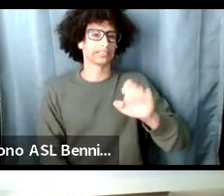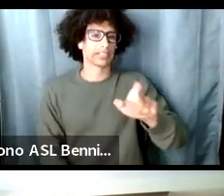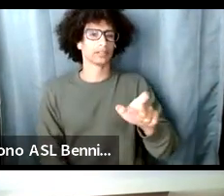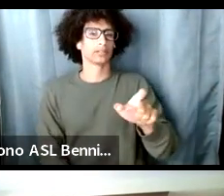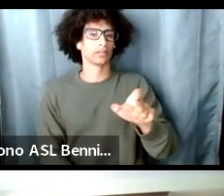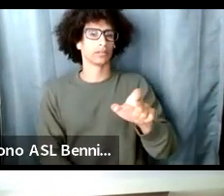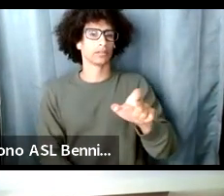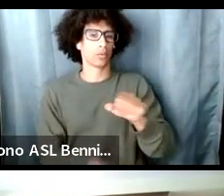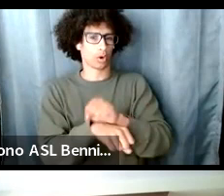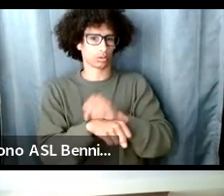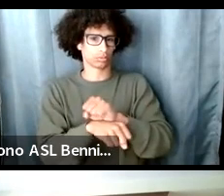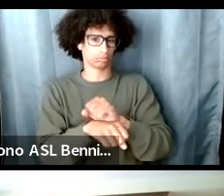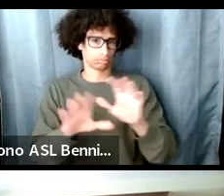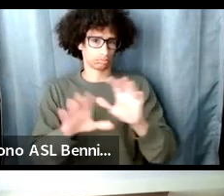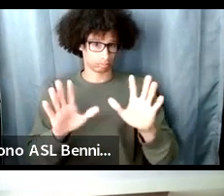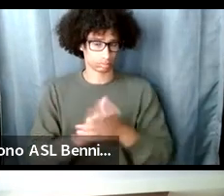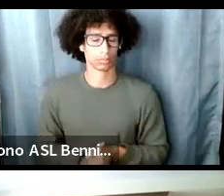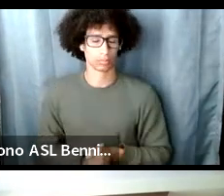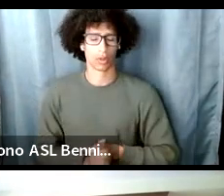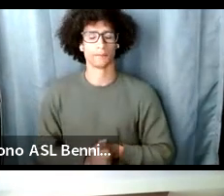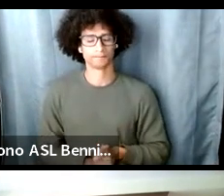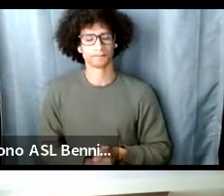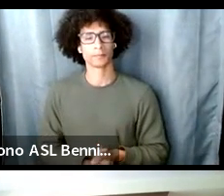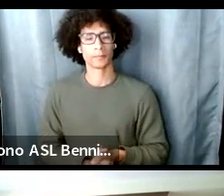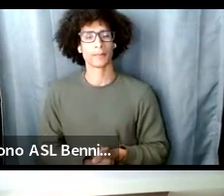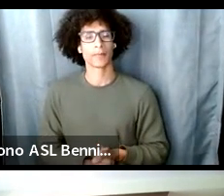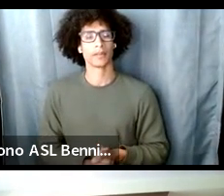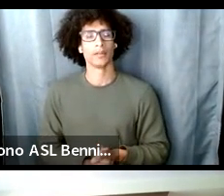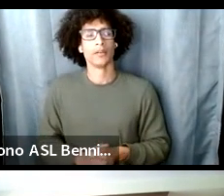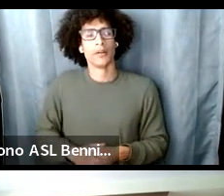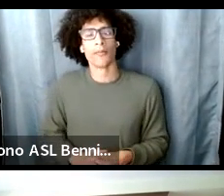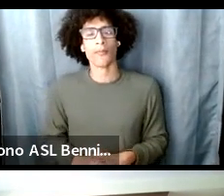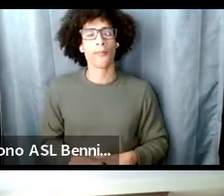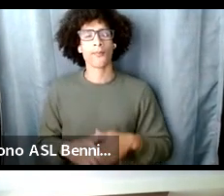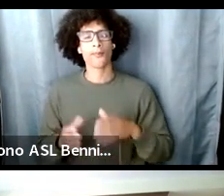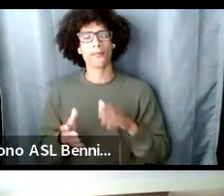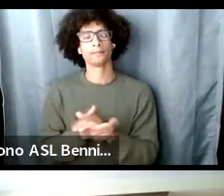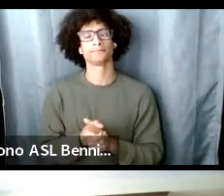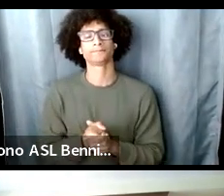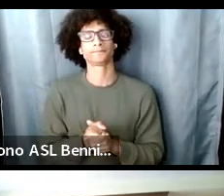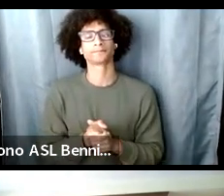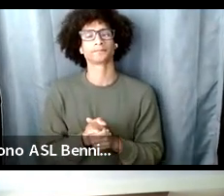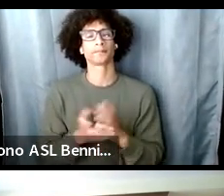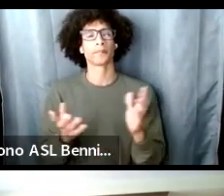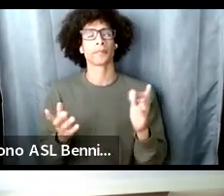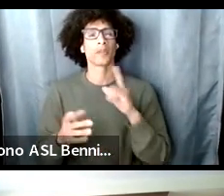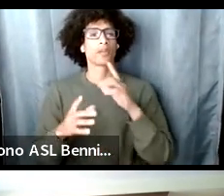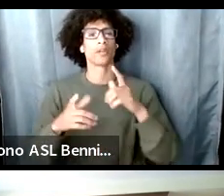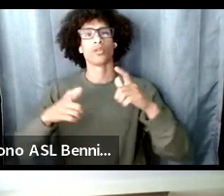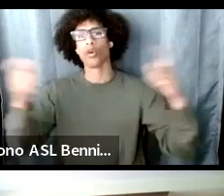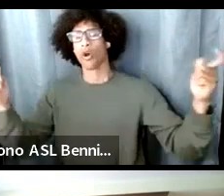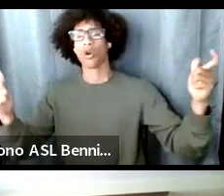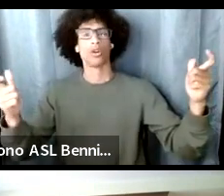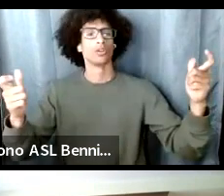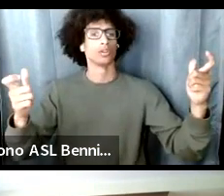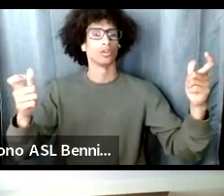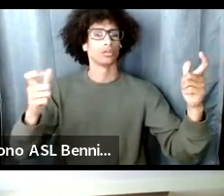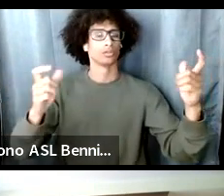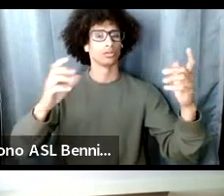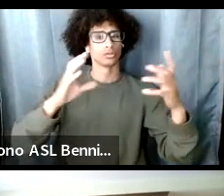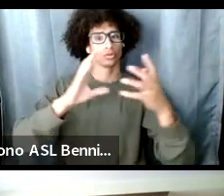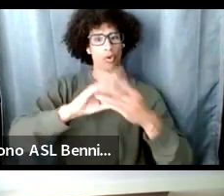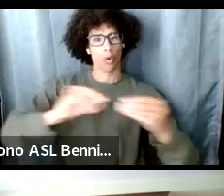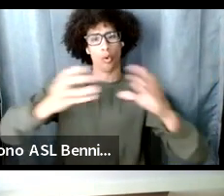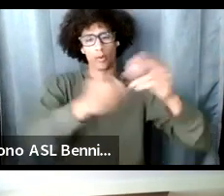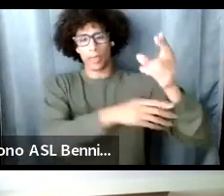in in the the very large story and history of sex work right sex